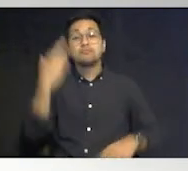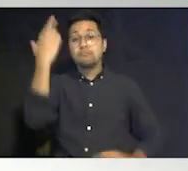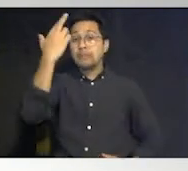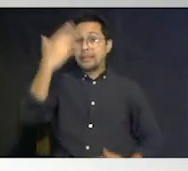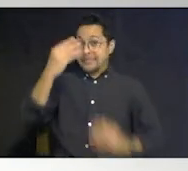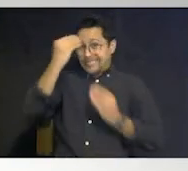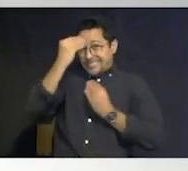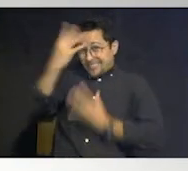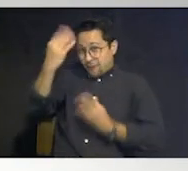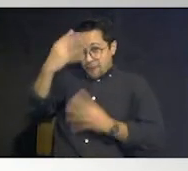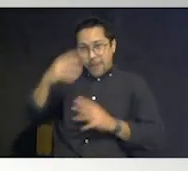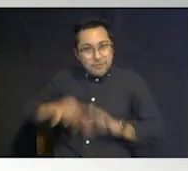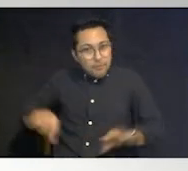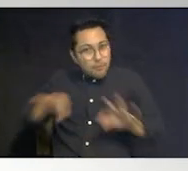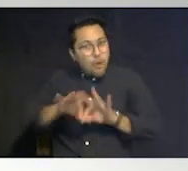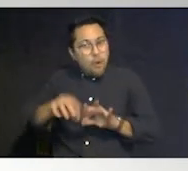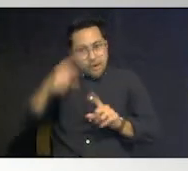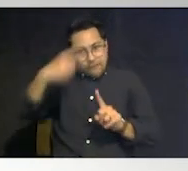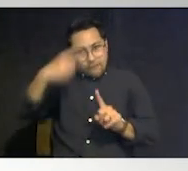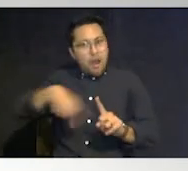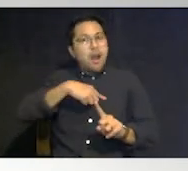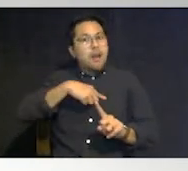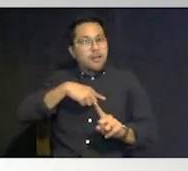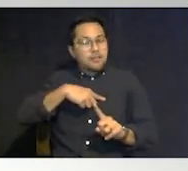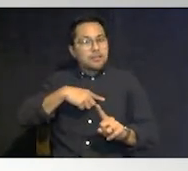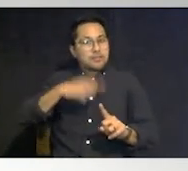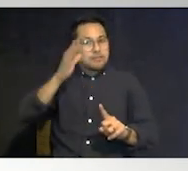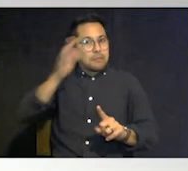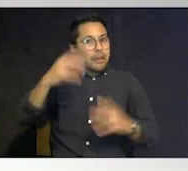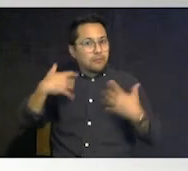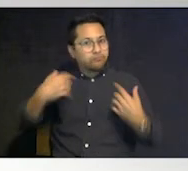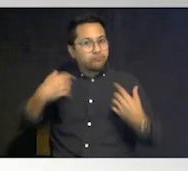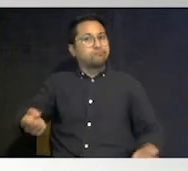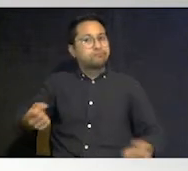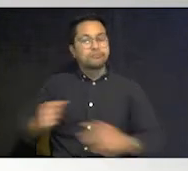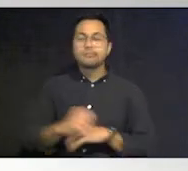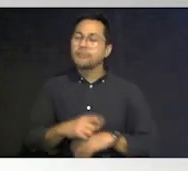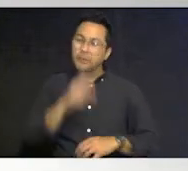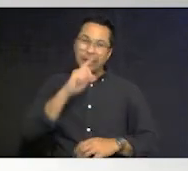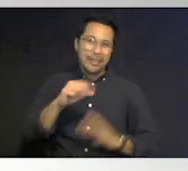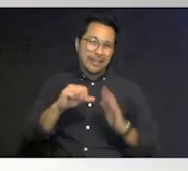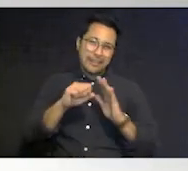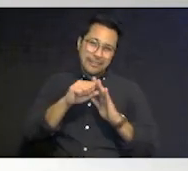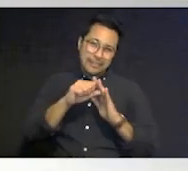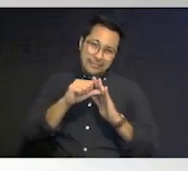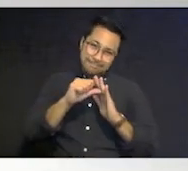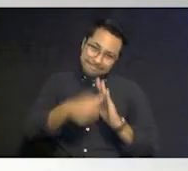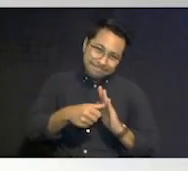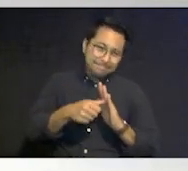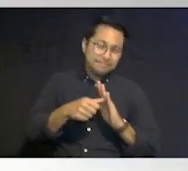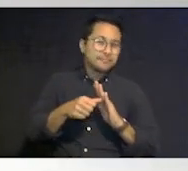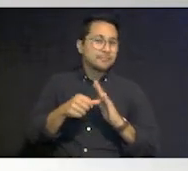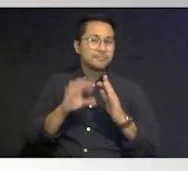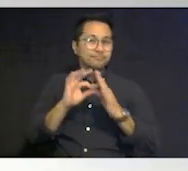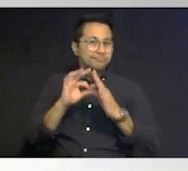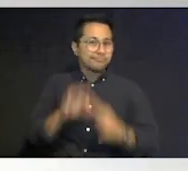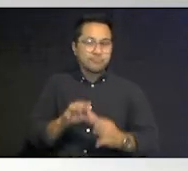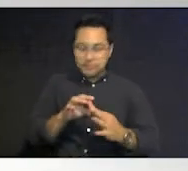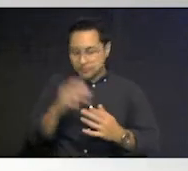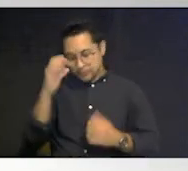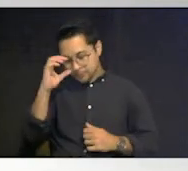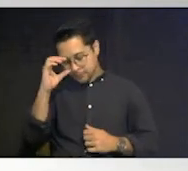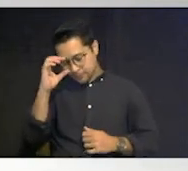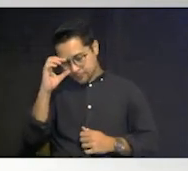key to us be able to recover and i can't say enough about how important it is that